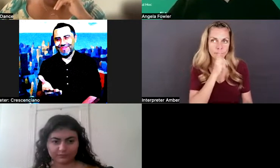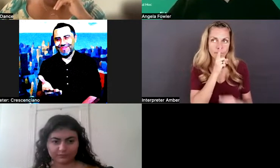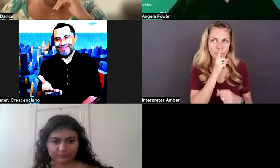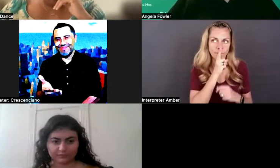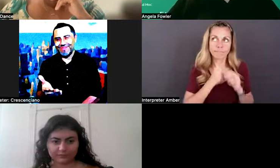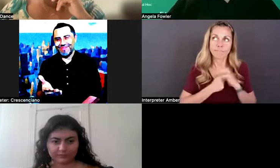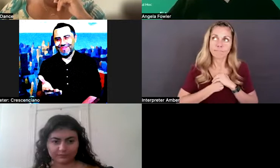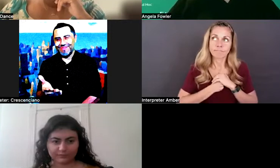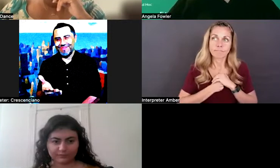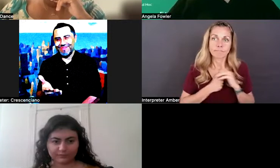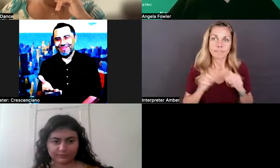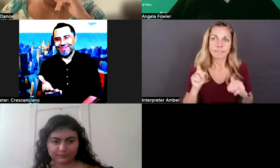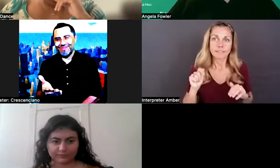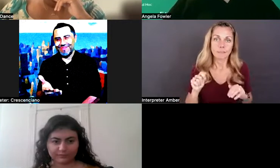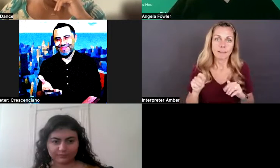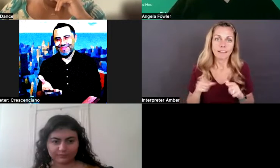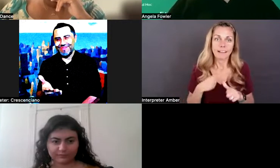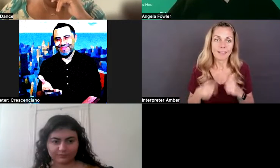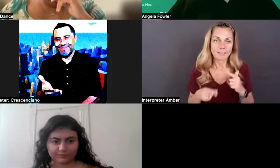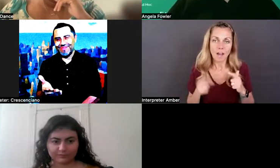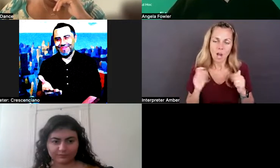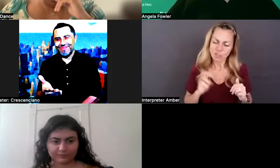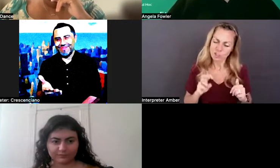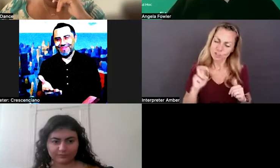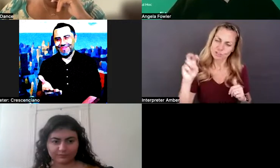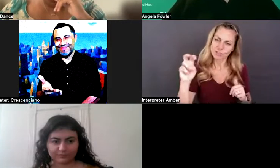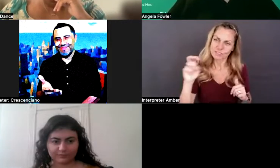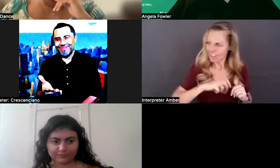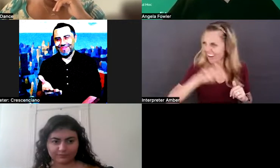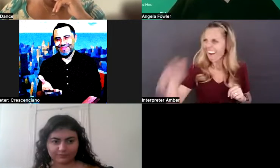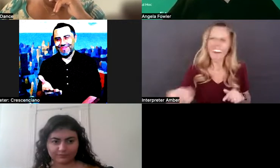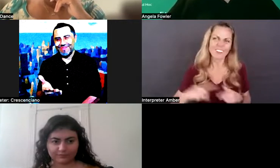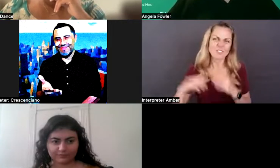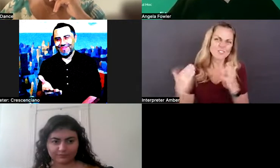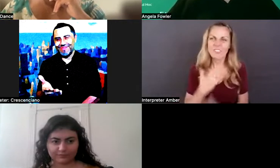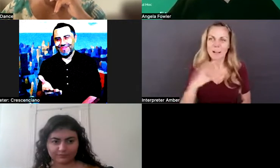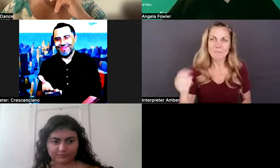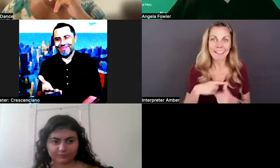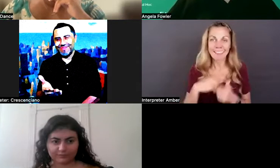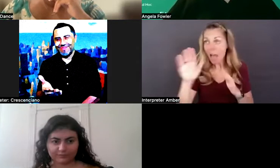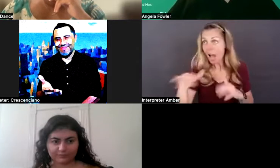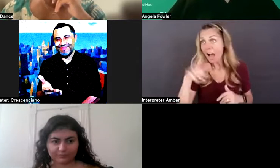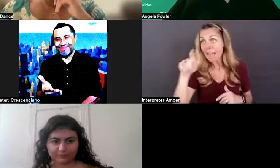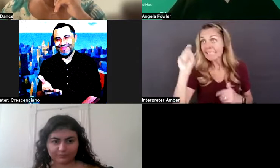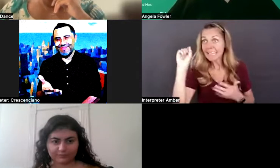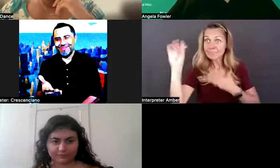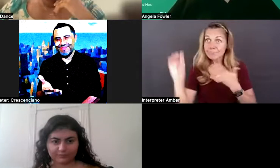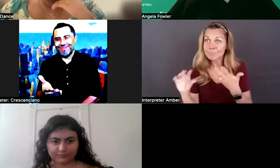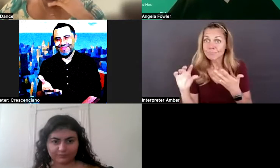then suddenly you've made all these moves and these jumps to this new employer and you say, surprise, here's what I need. And now